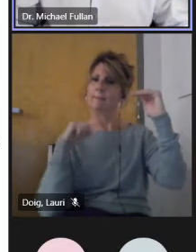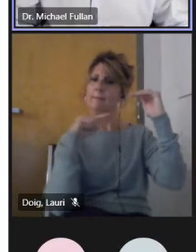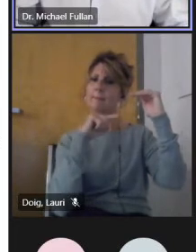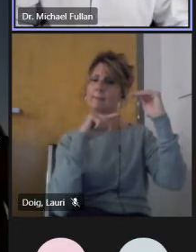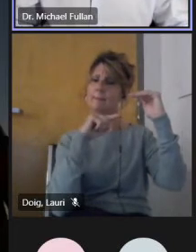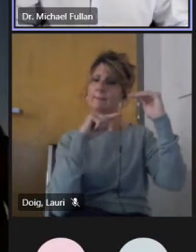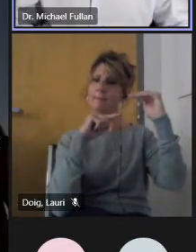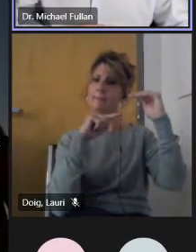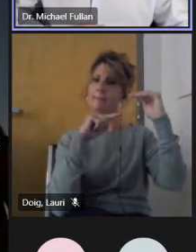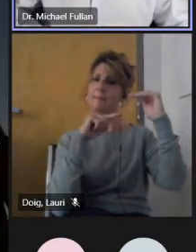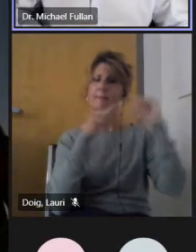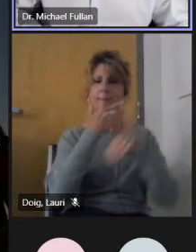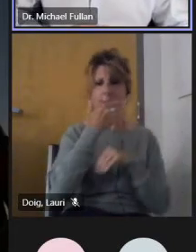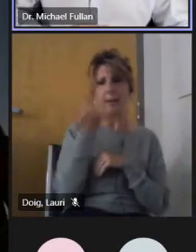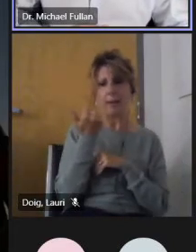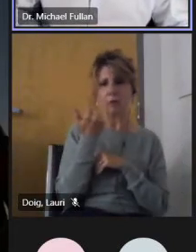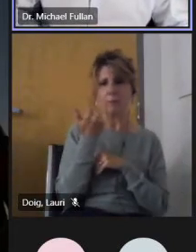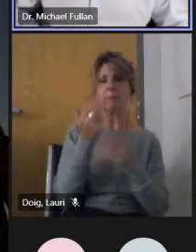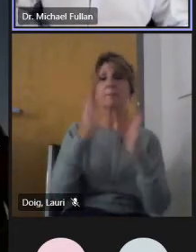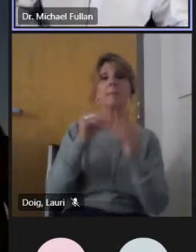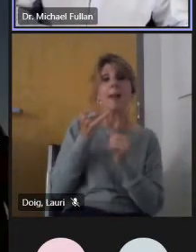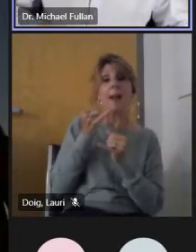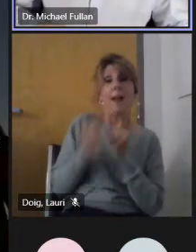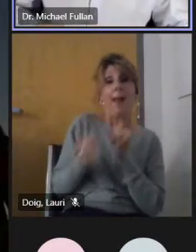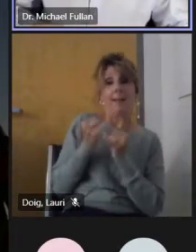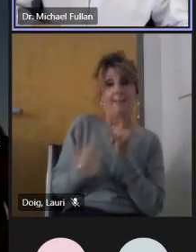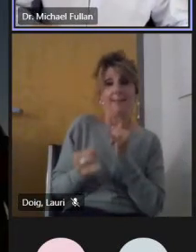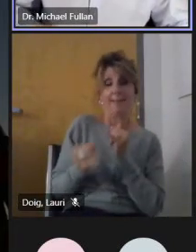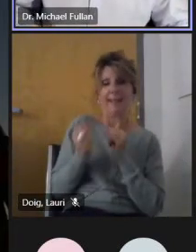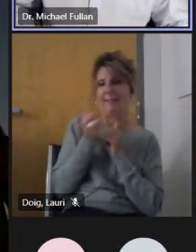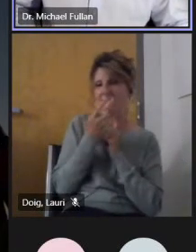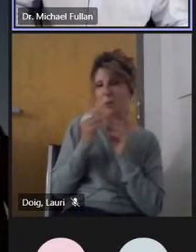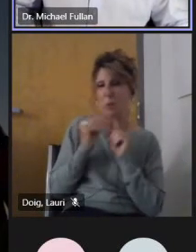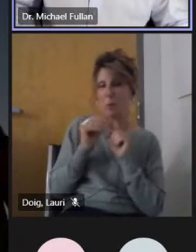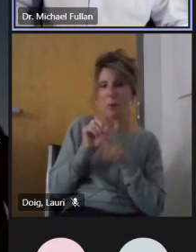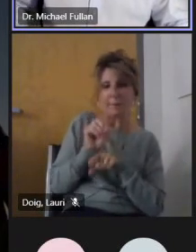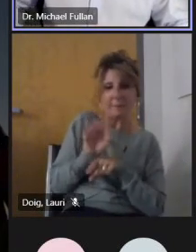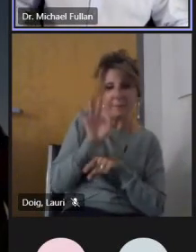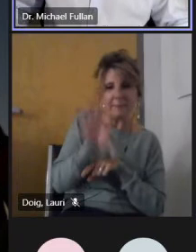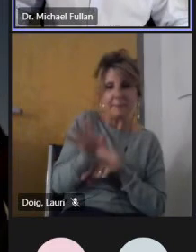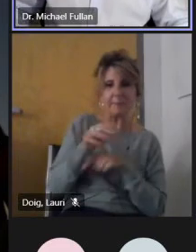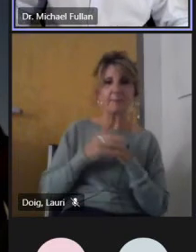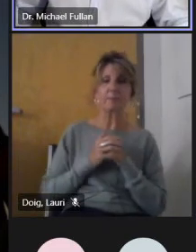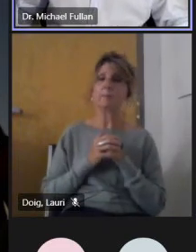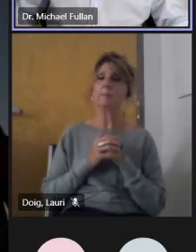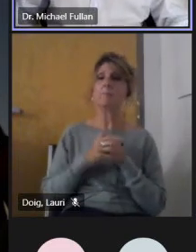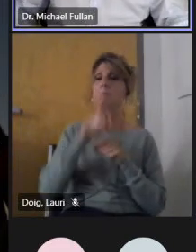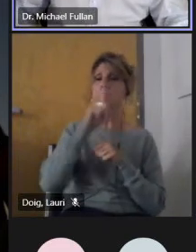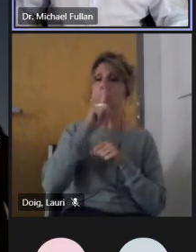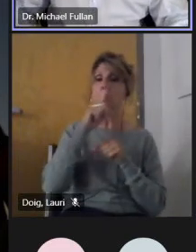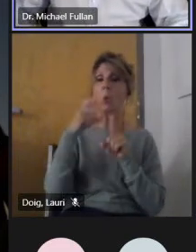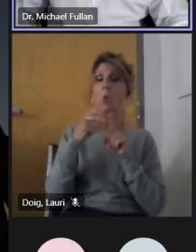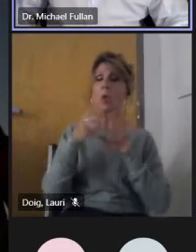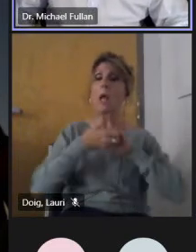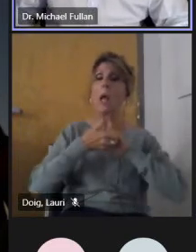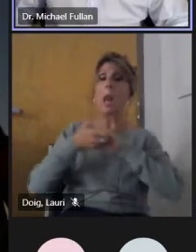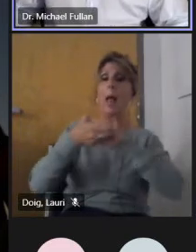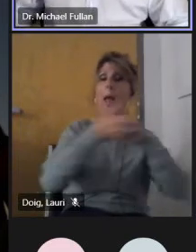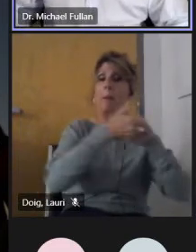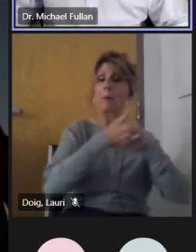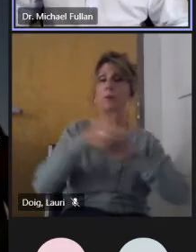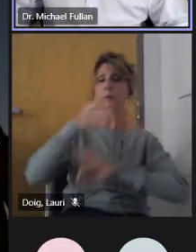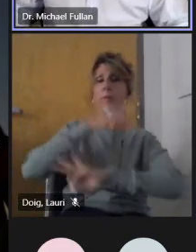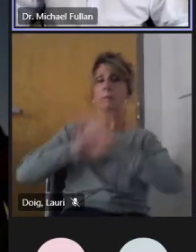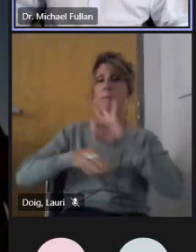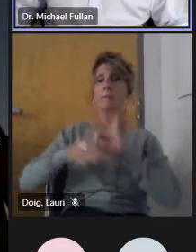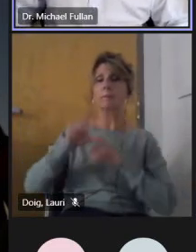different equation. Finally, let me just say a couple of things. I use the term not collaboration much anymore. I use the term connected